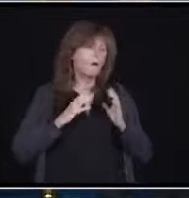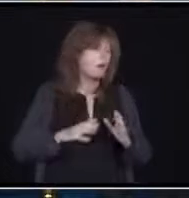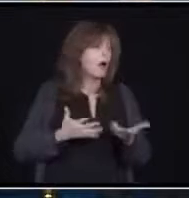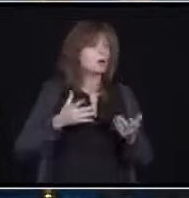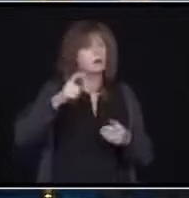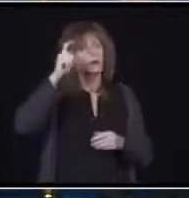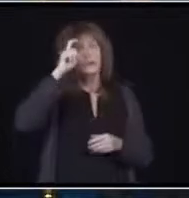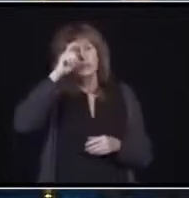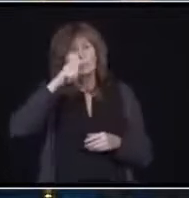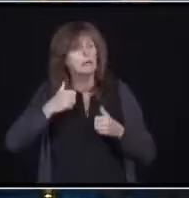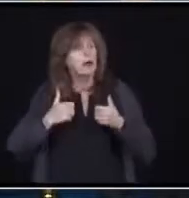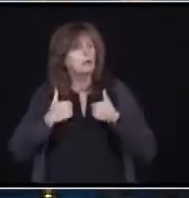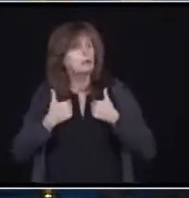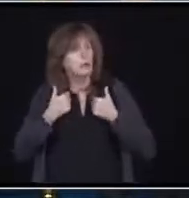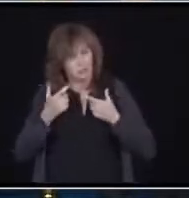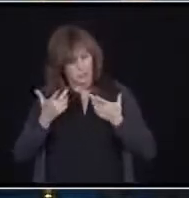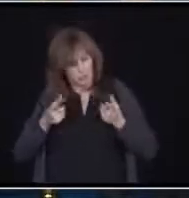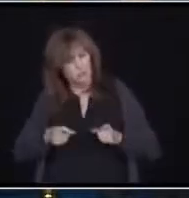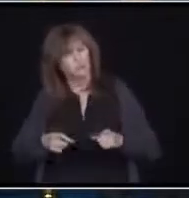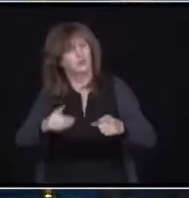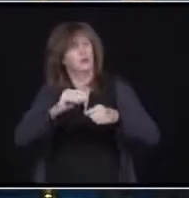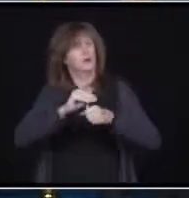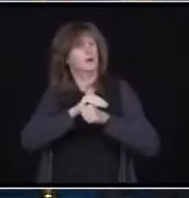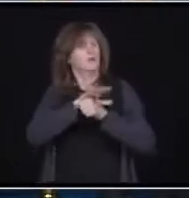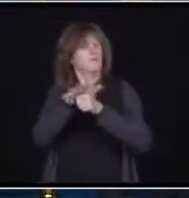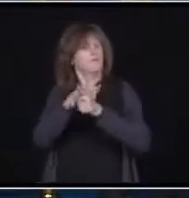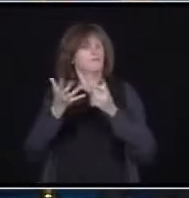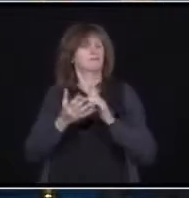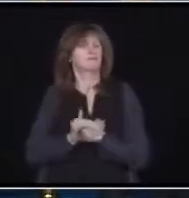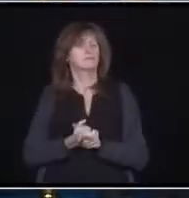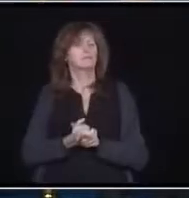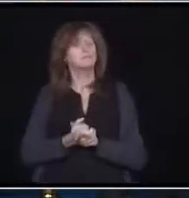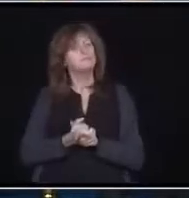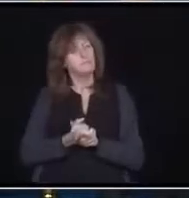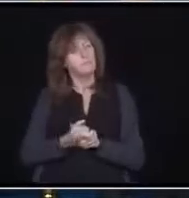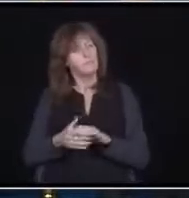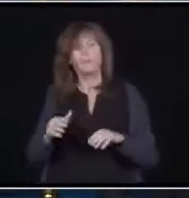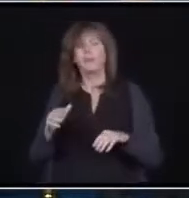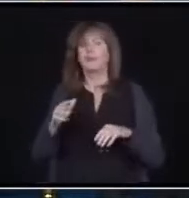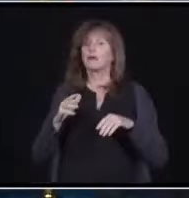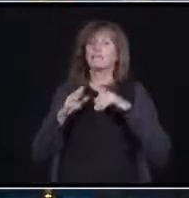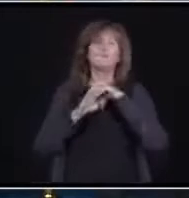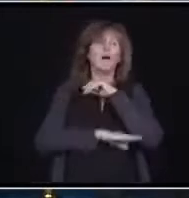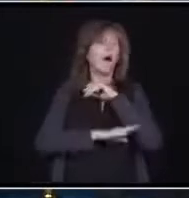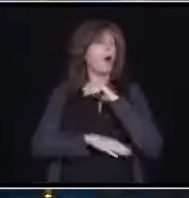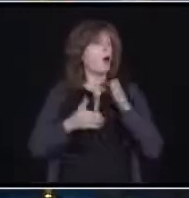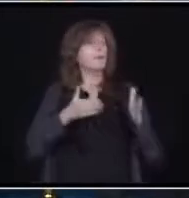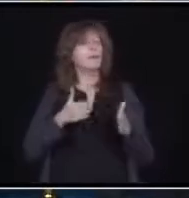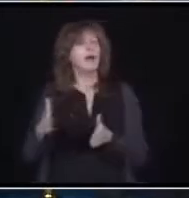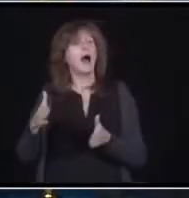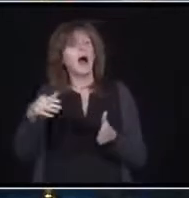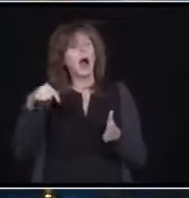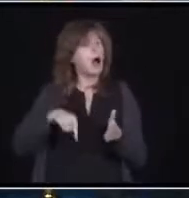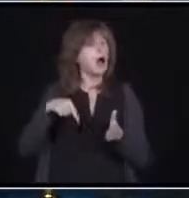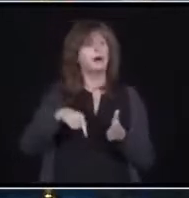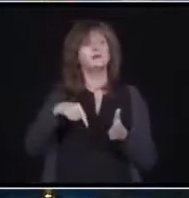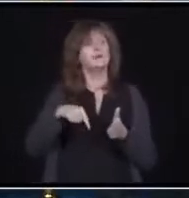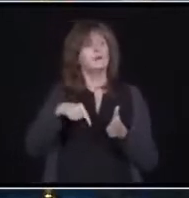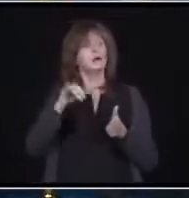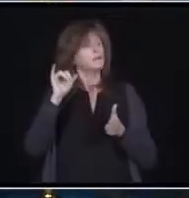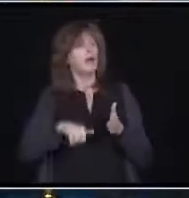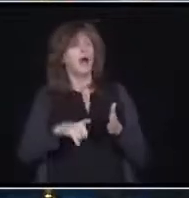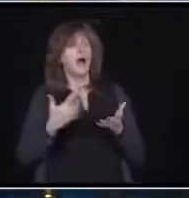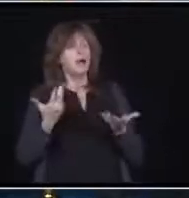province's COVID-19 fall preparedness plan, which includes an investment of more than $26 million to support